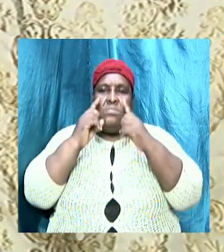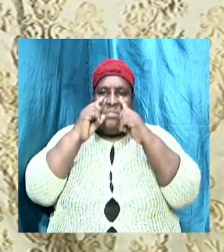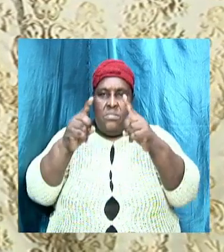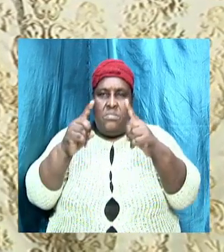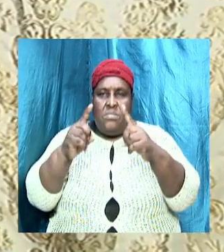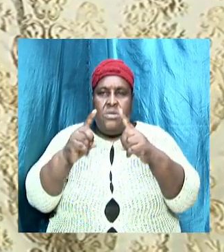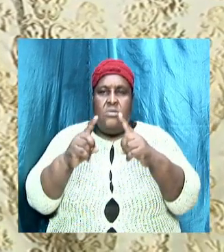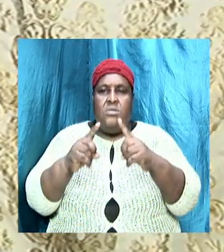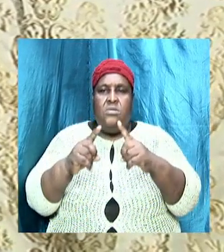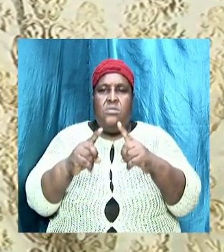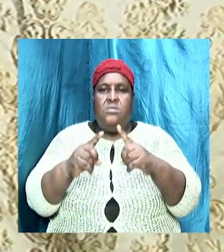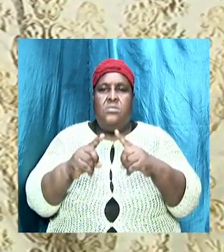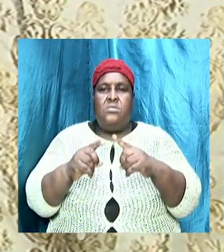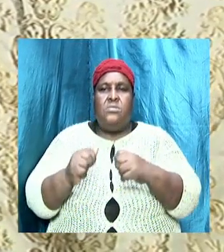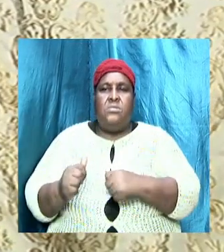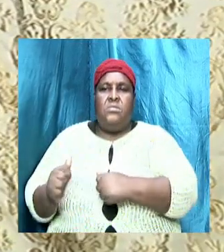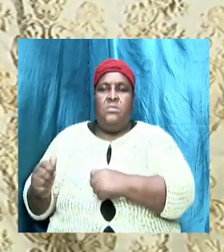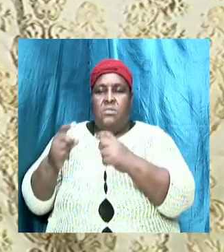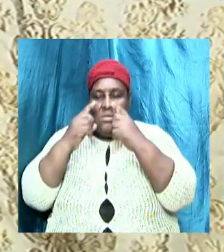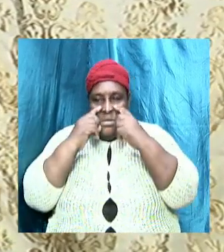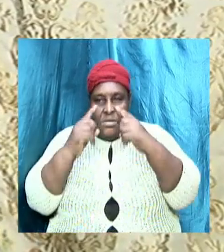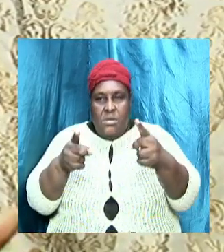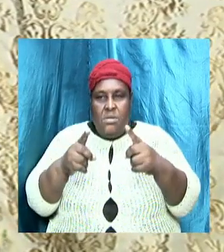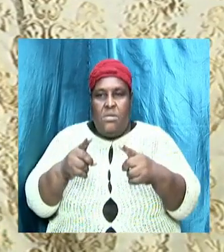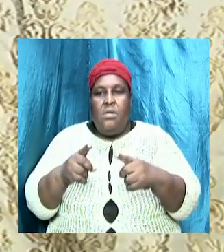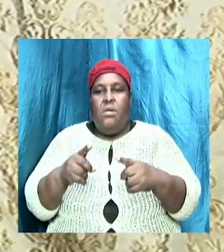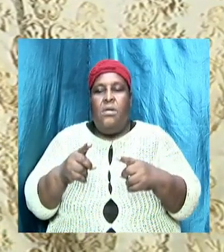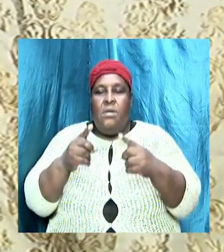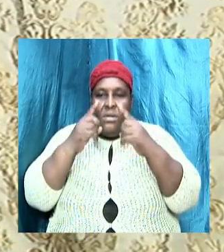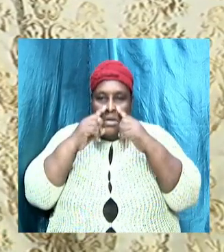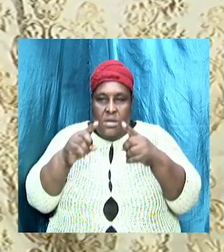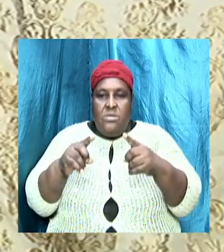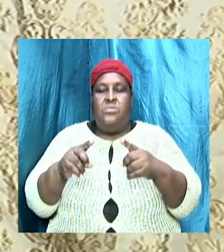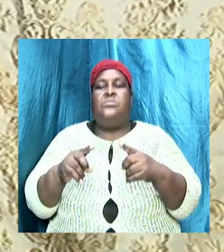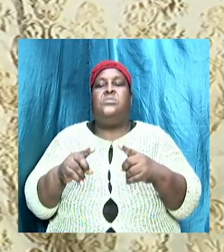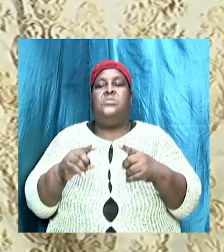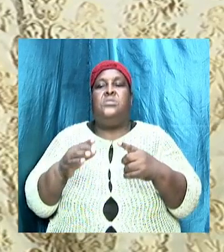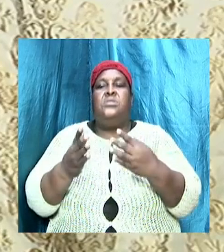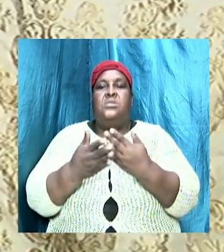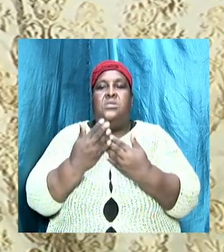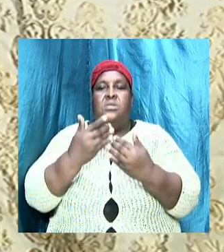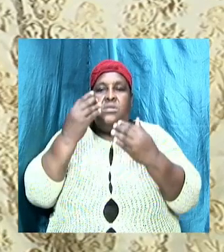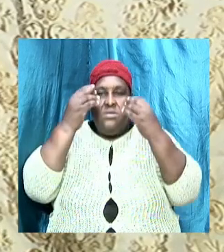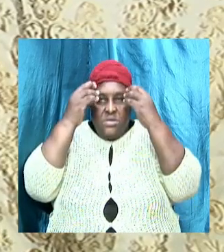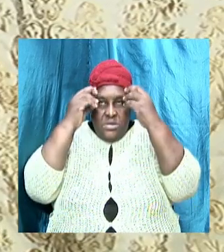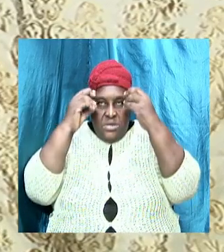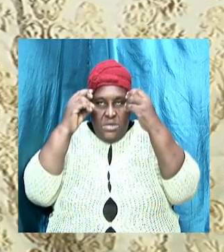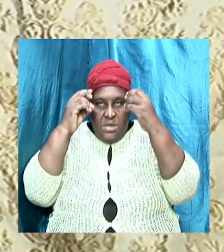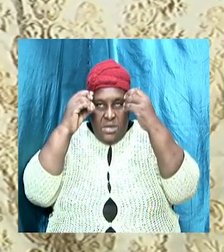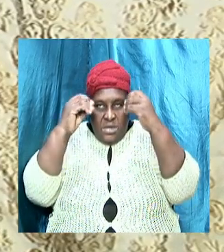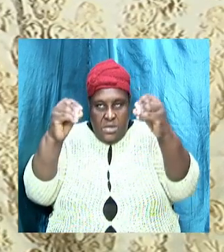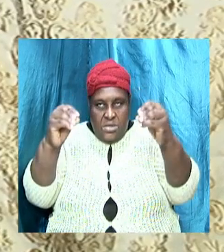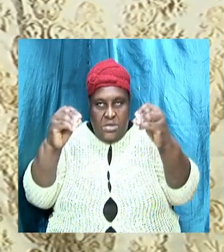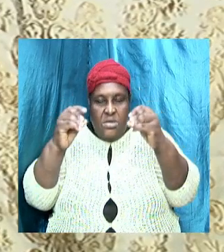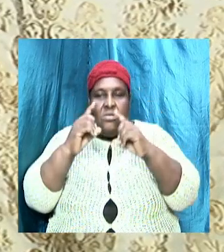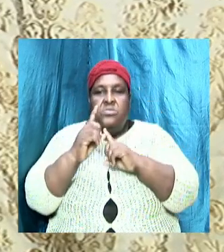we had established earlier on that doctrine is simply teachings instructions